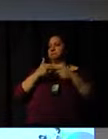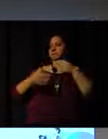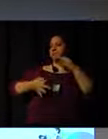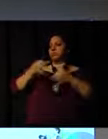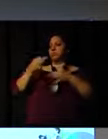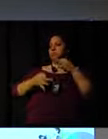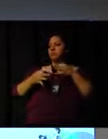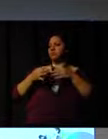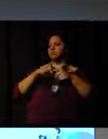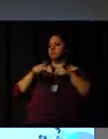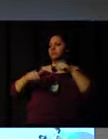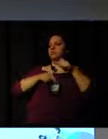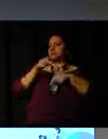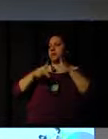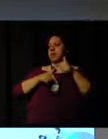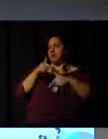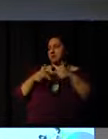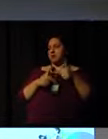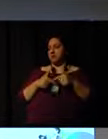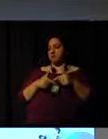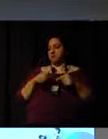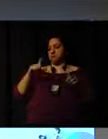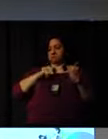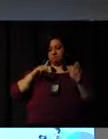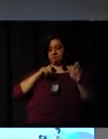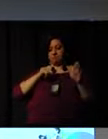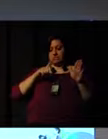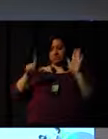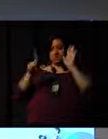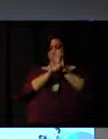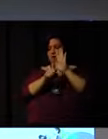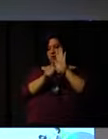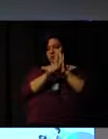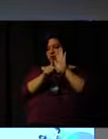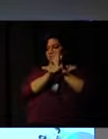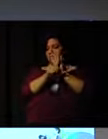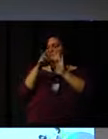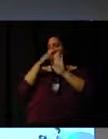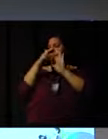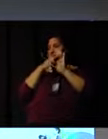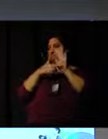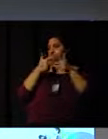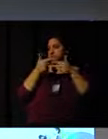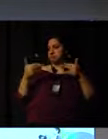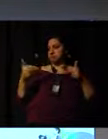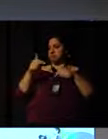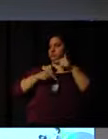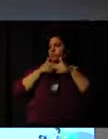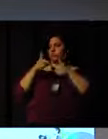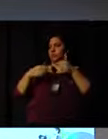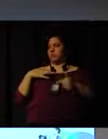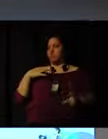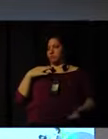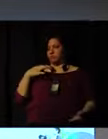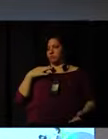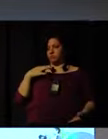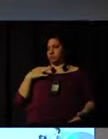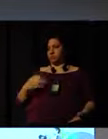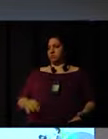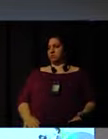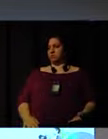legal implications in terms of labor suits? Is there any legislation that